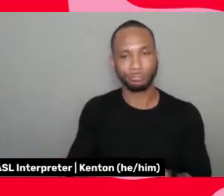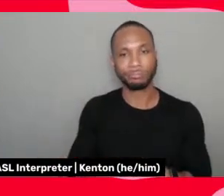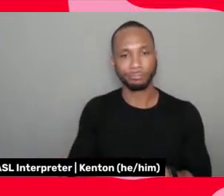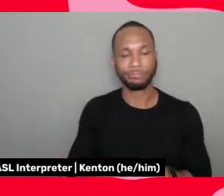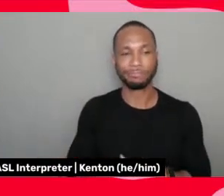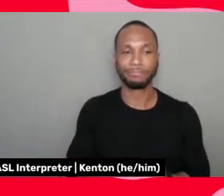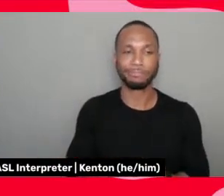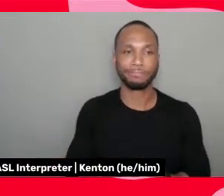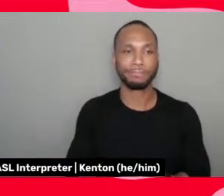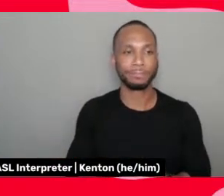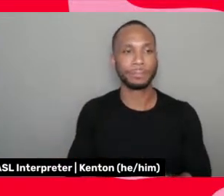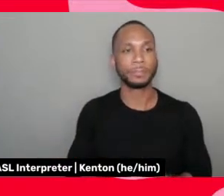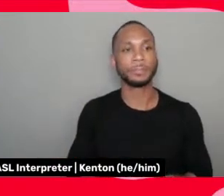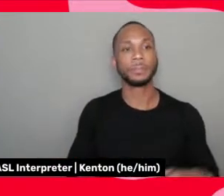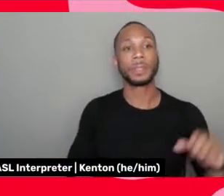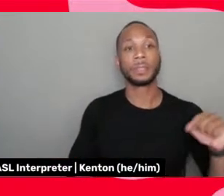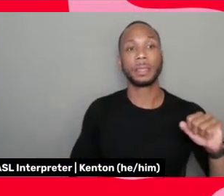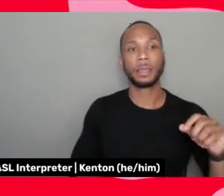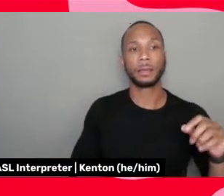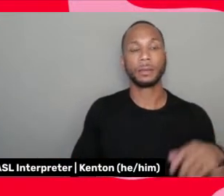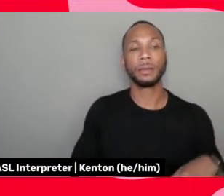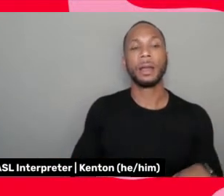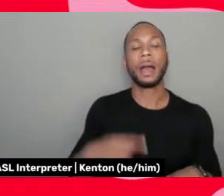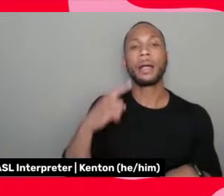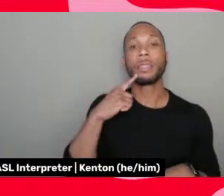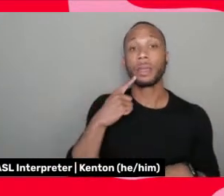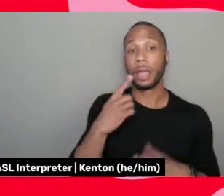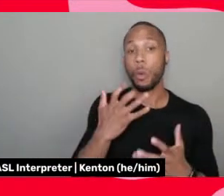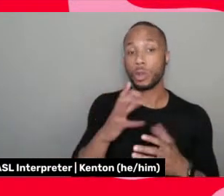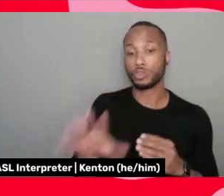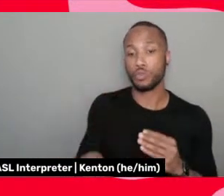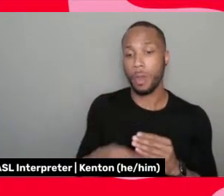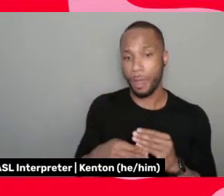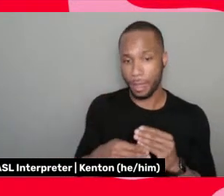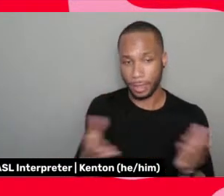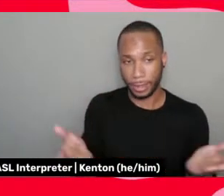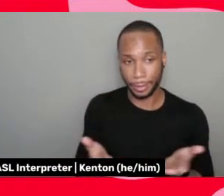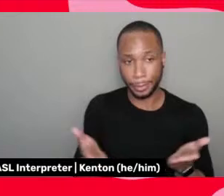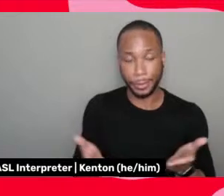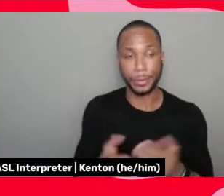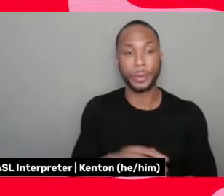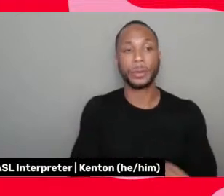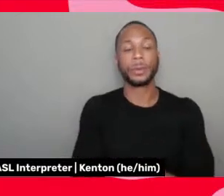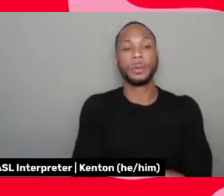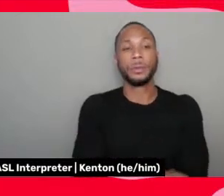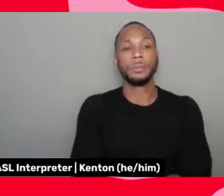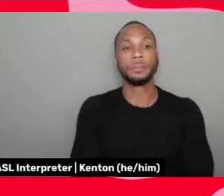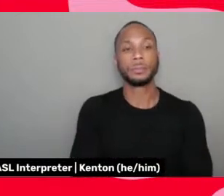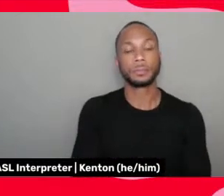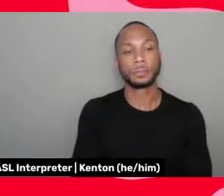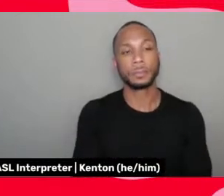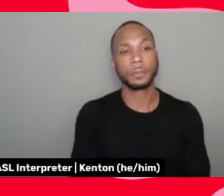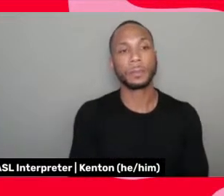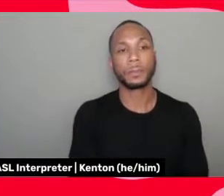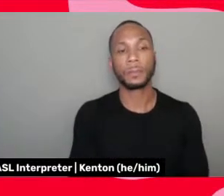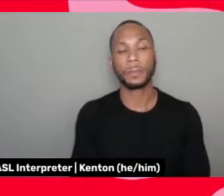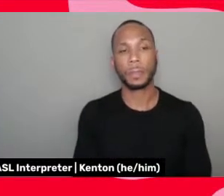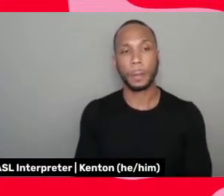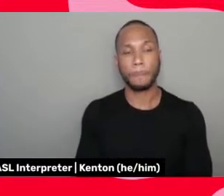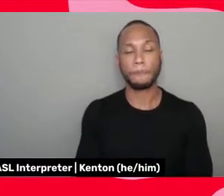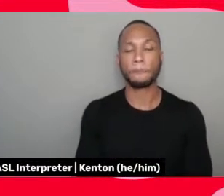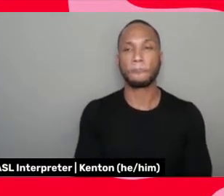history. Yeah. And, and I, I think what I wanted to add here is that I feel that we have to